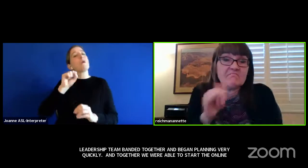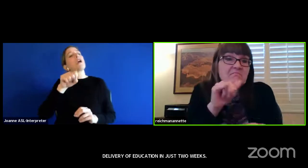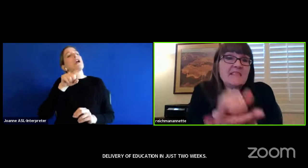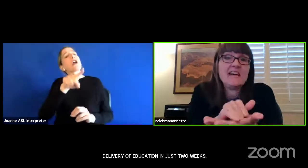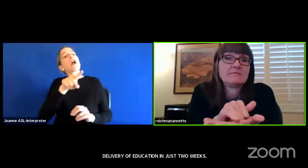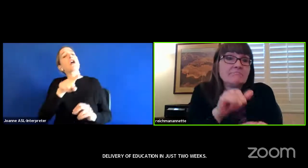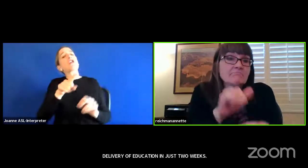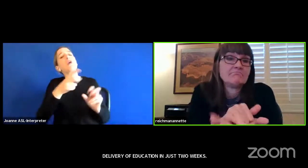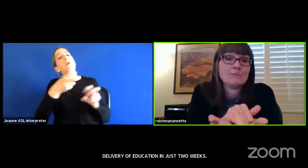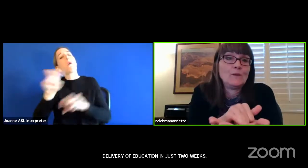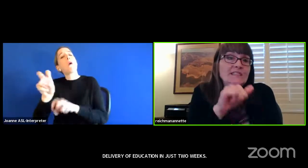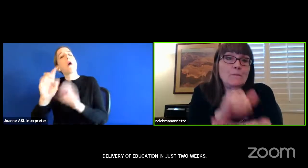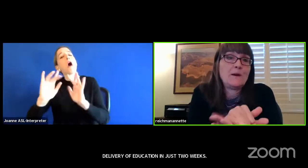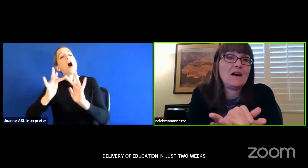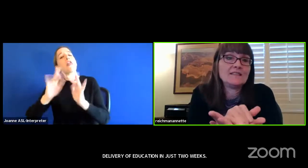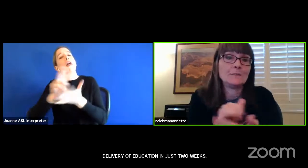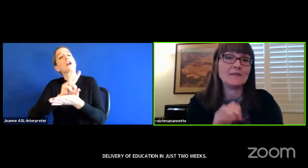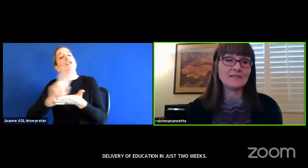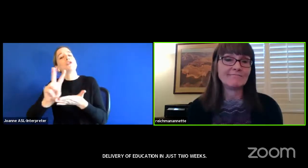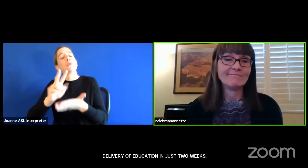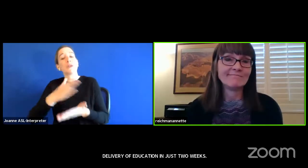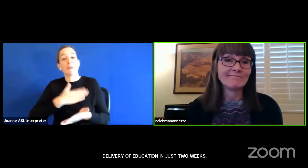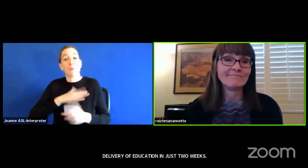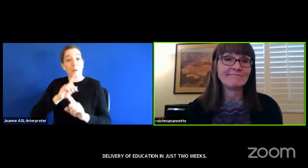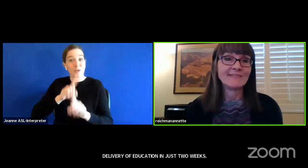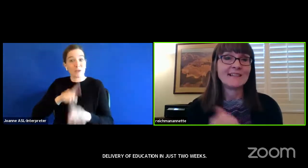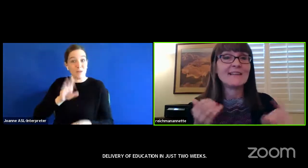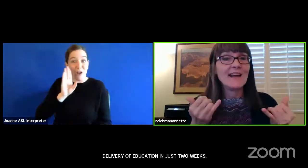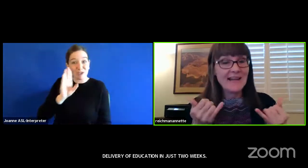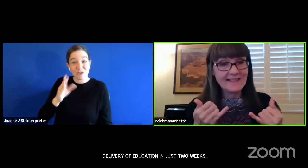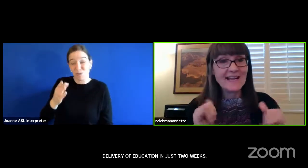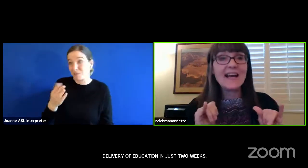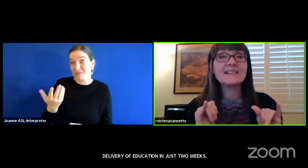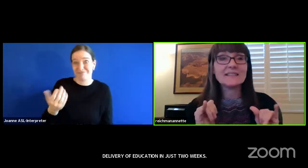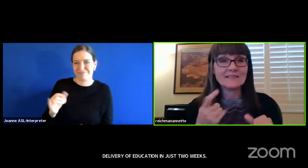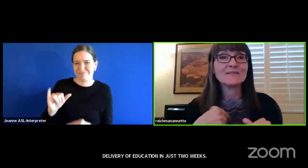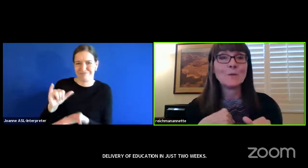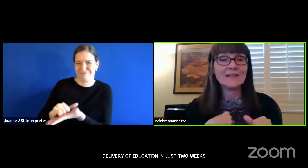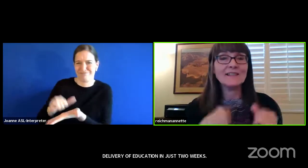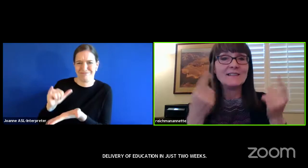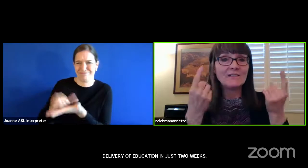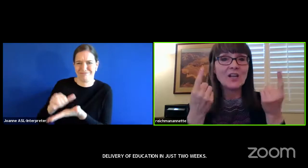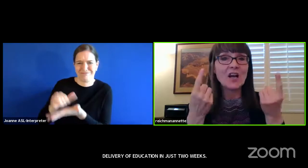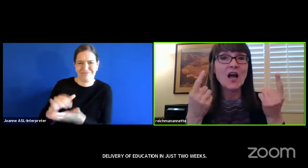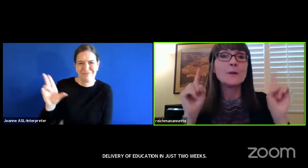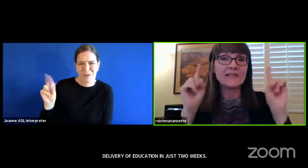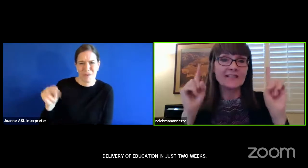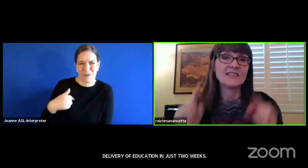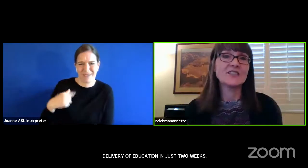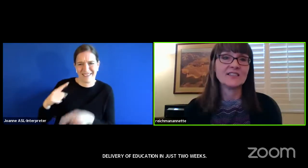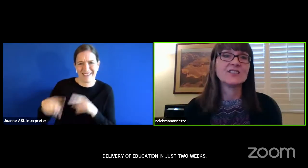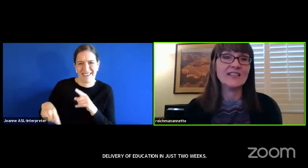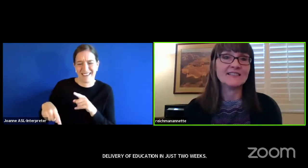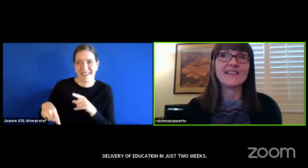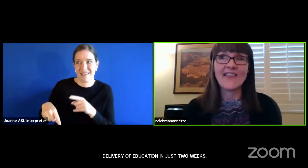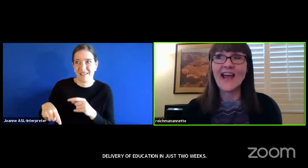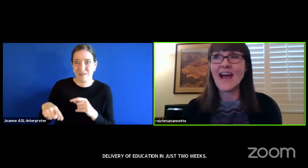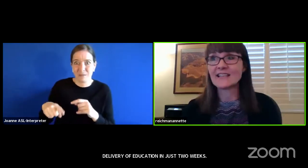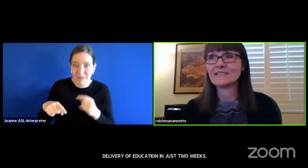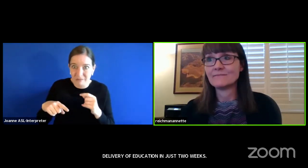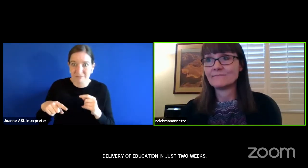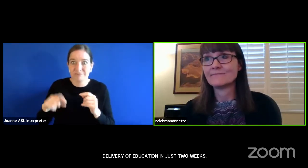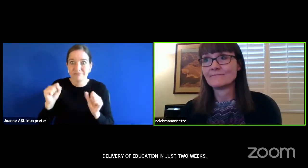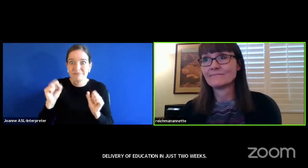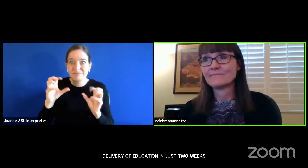that was impossible. And yet, we accomplished just